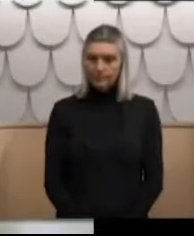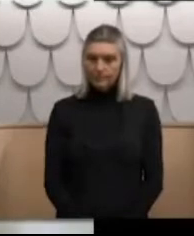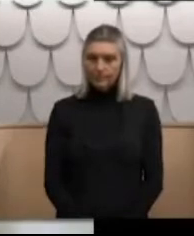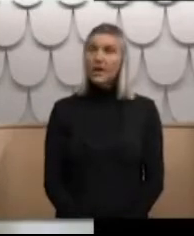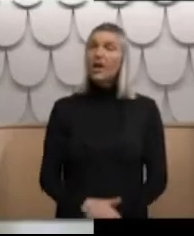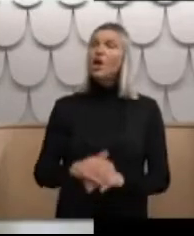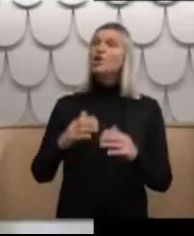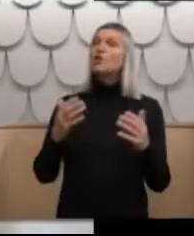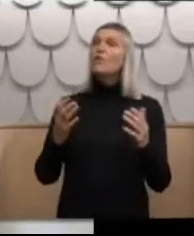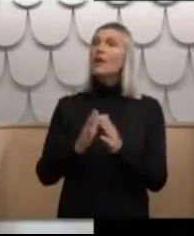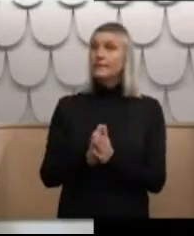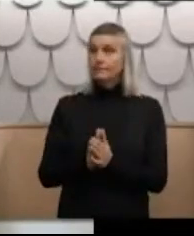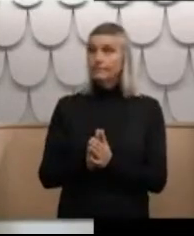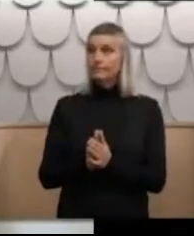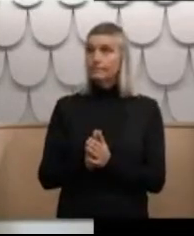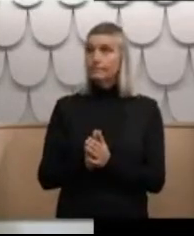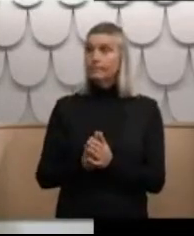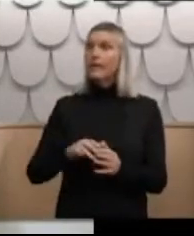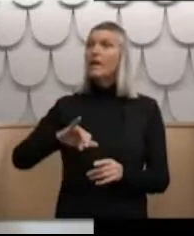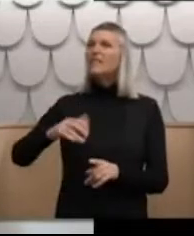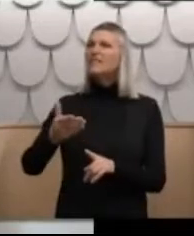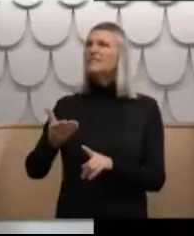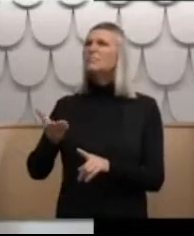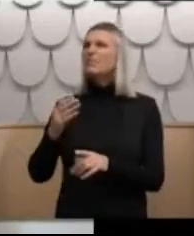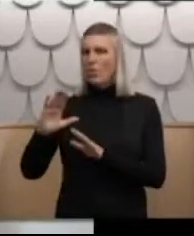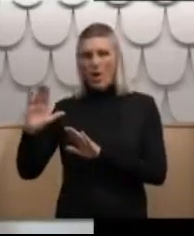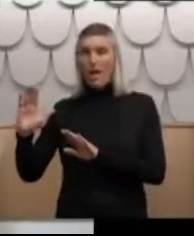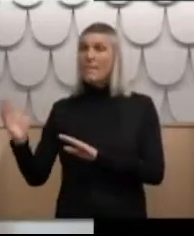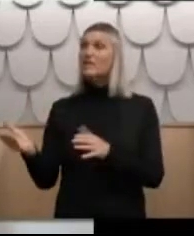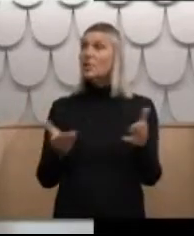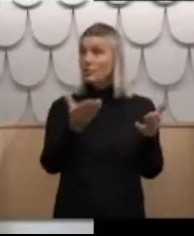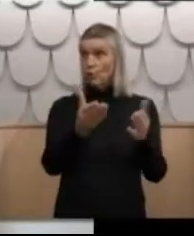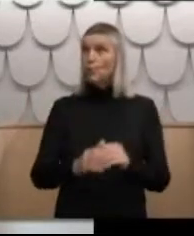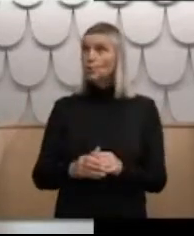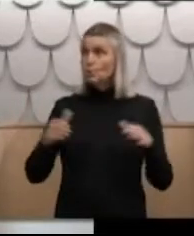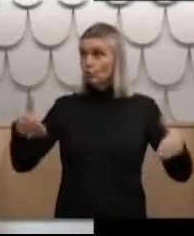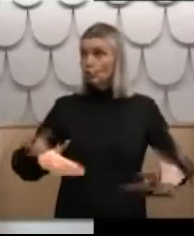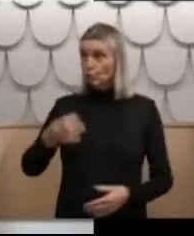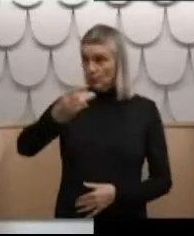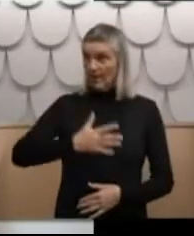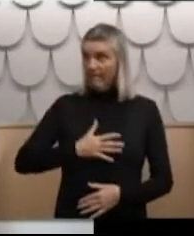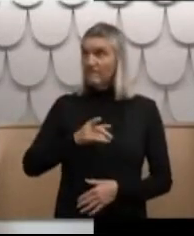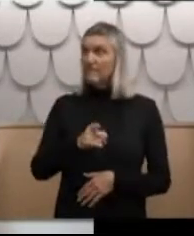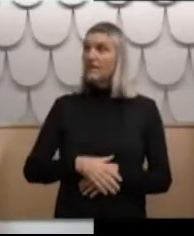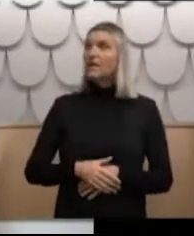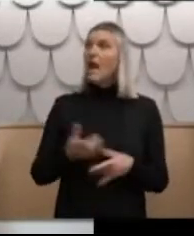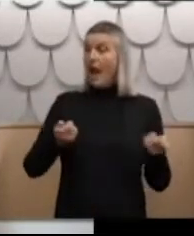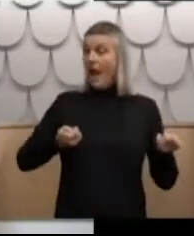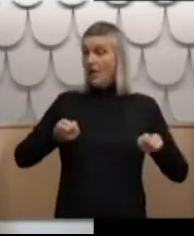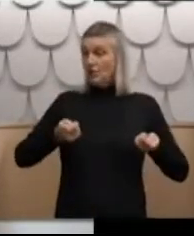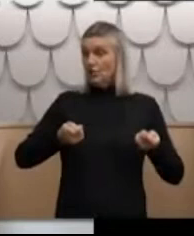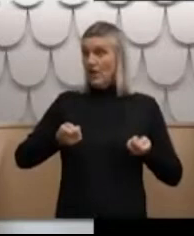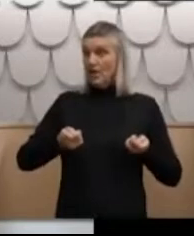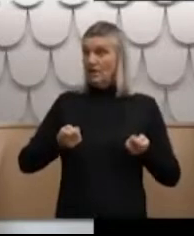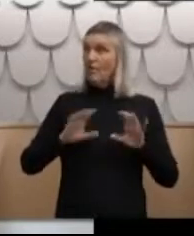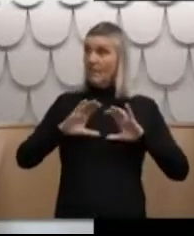So, Fred, just before I pass it over to introduce yourself, our Chair of the Commission, Coral